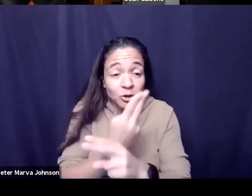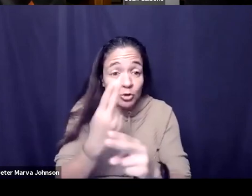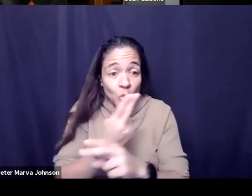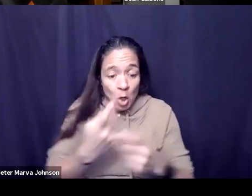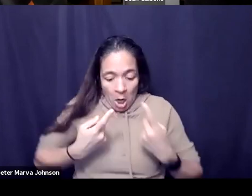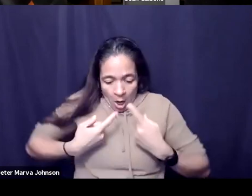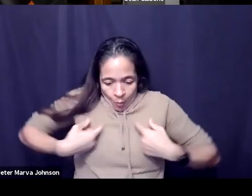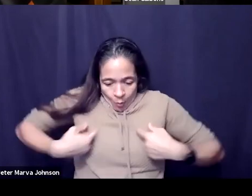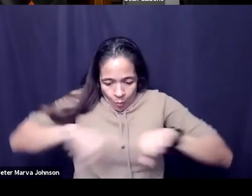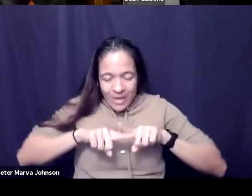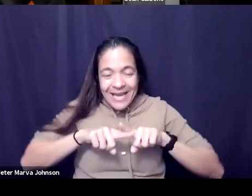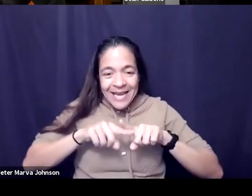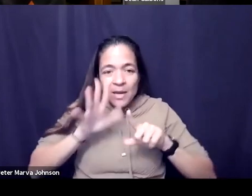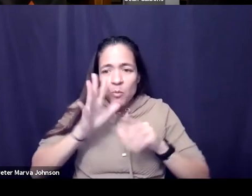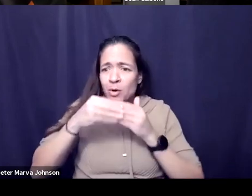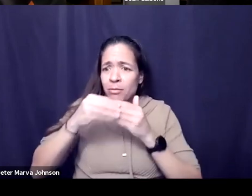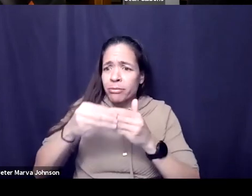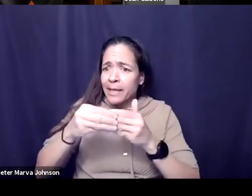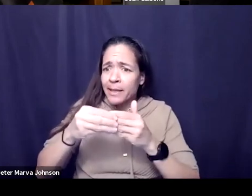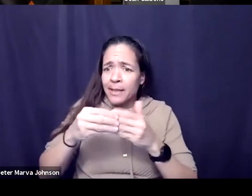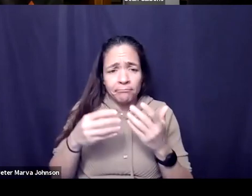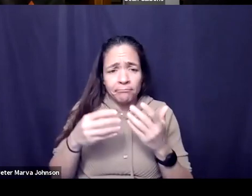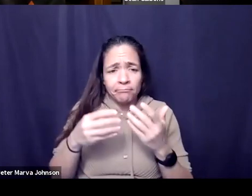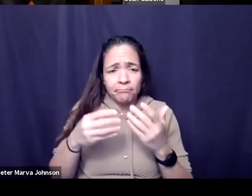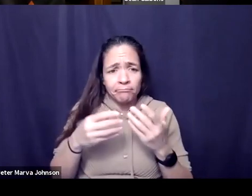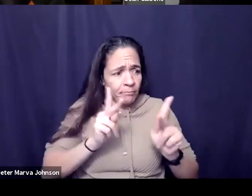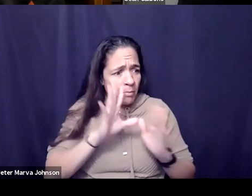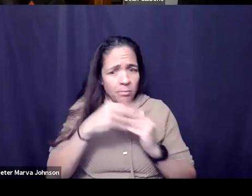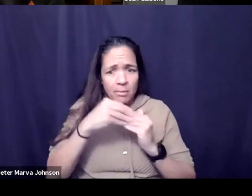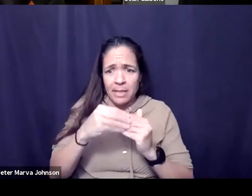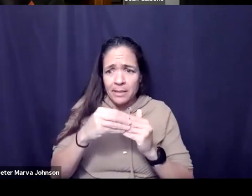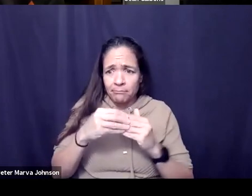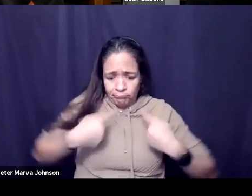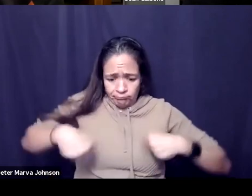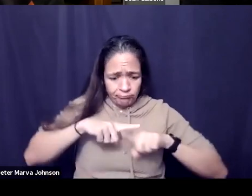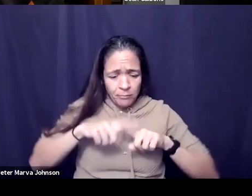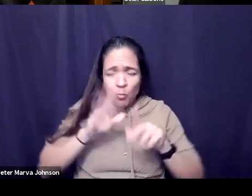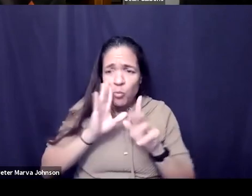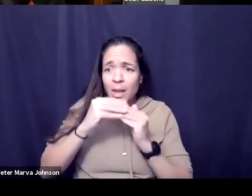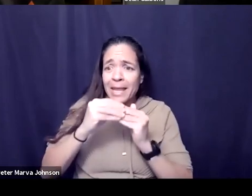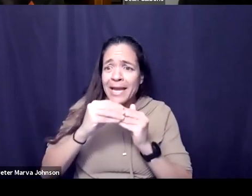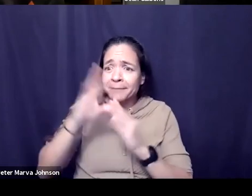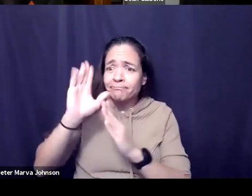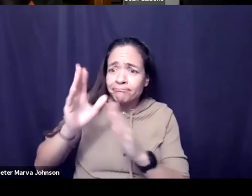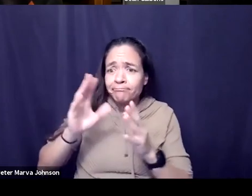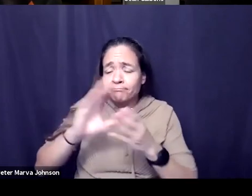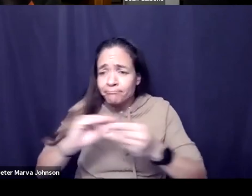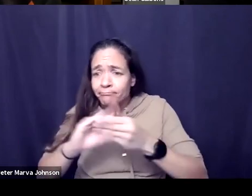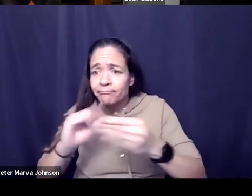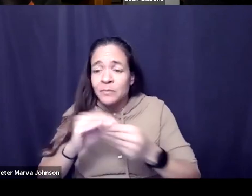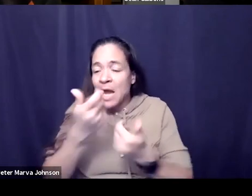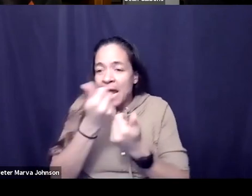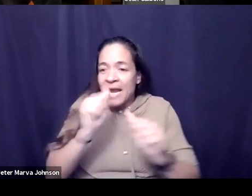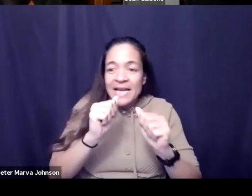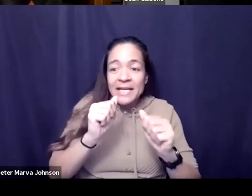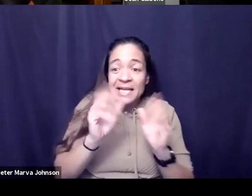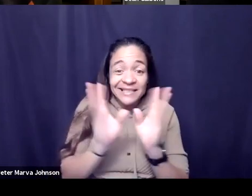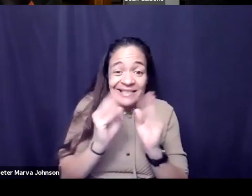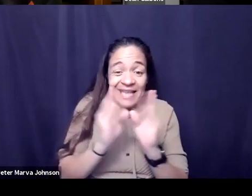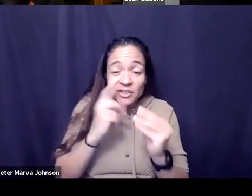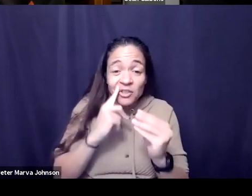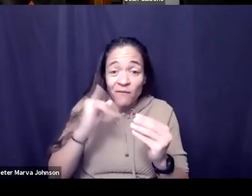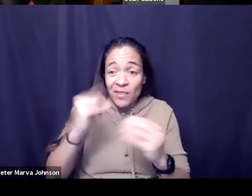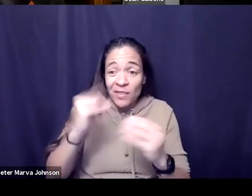we will lead the sessions individuals lead the sessions and you will be able to walk into or walk out of any session you find valuable for the day